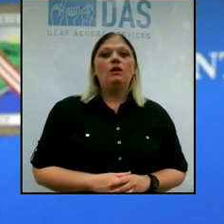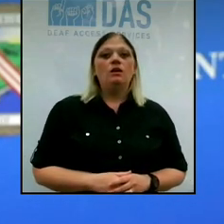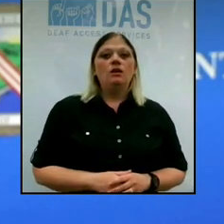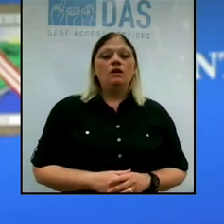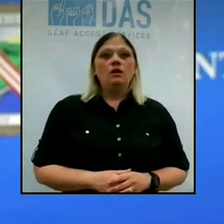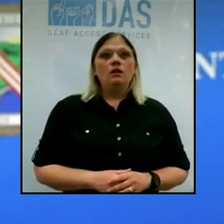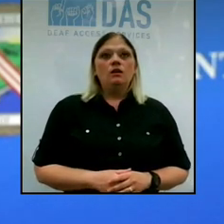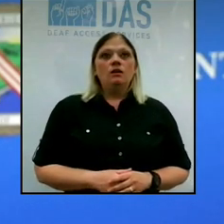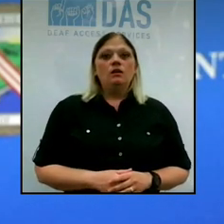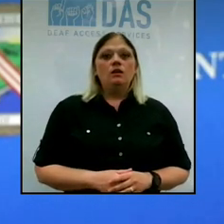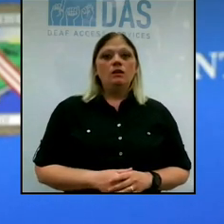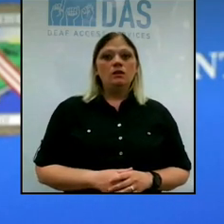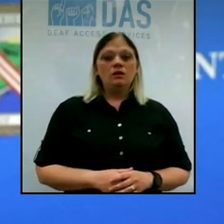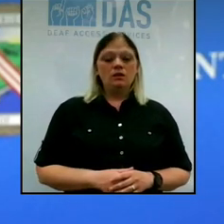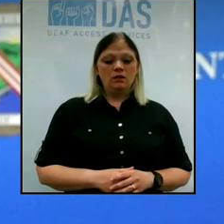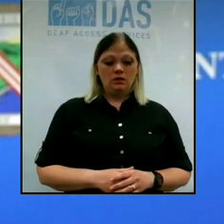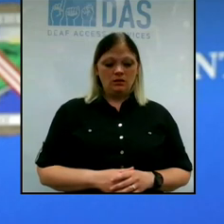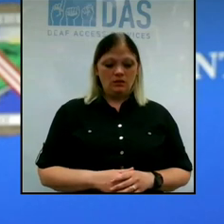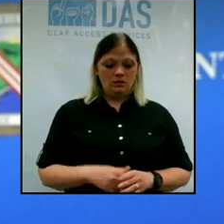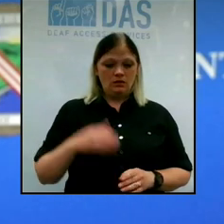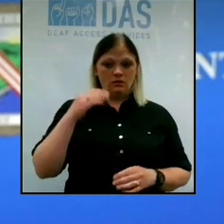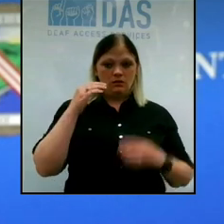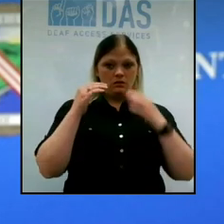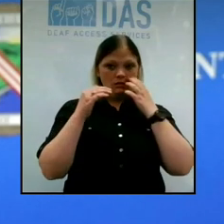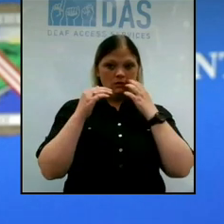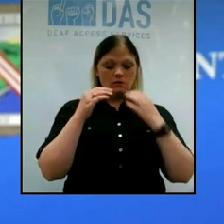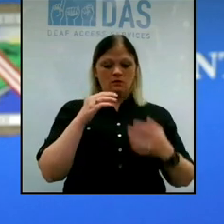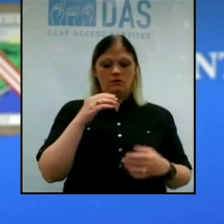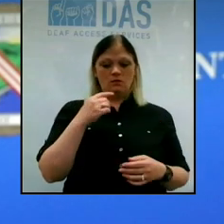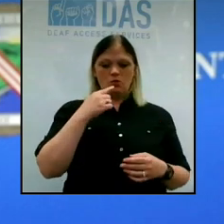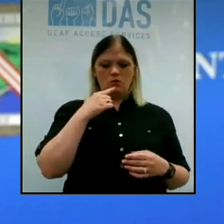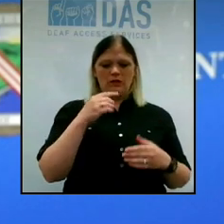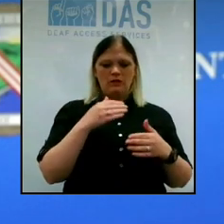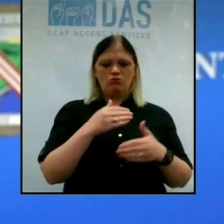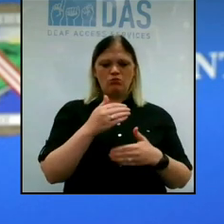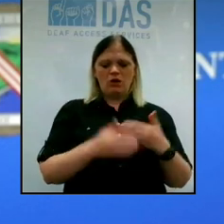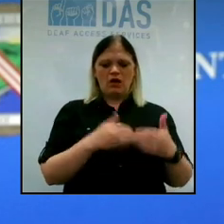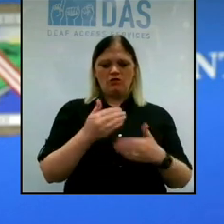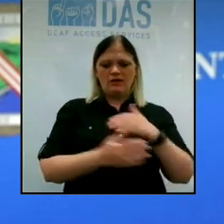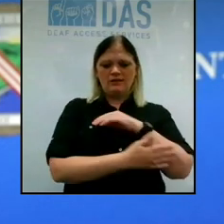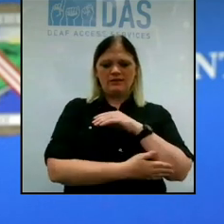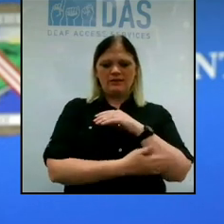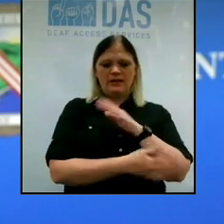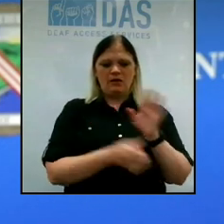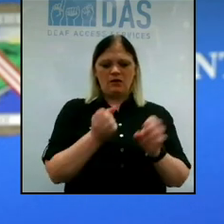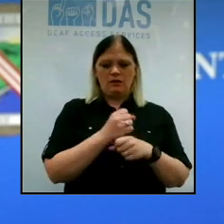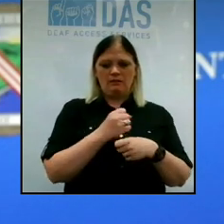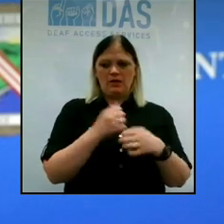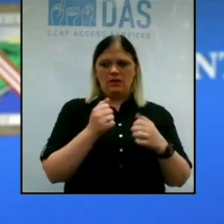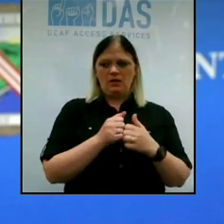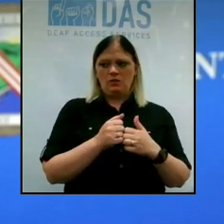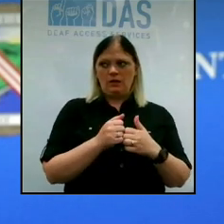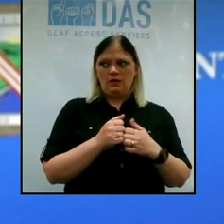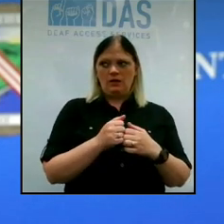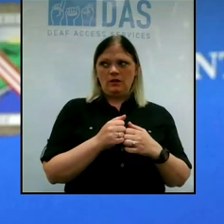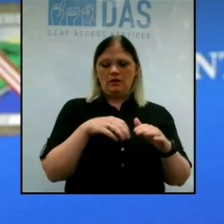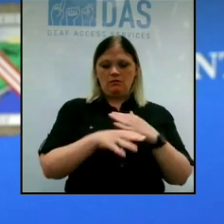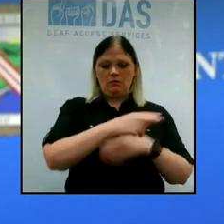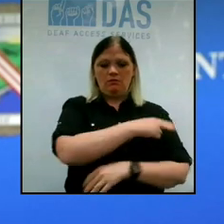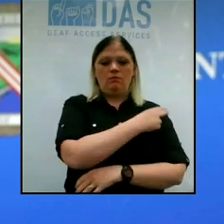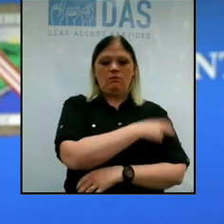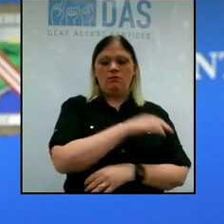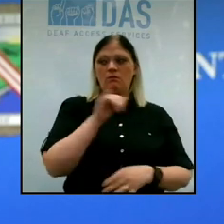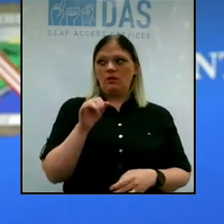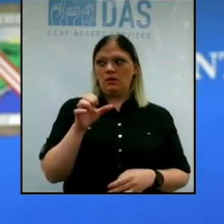You noted early on the progress that the county's made with hospital admissions, ICU